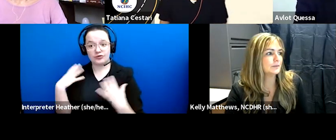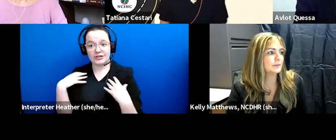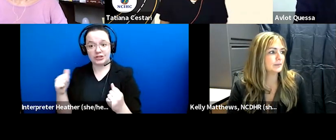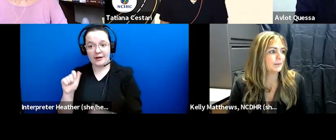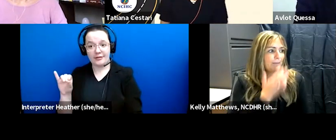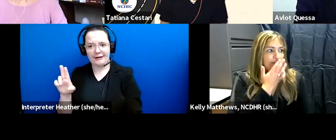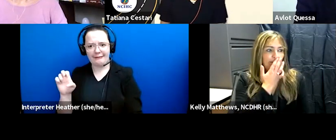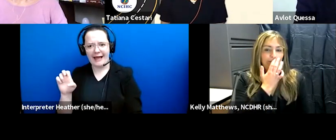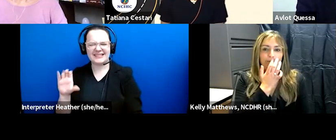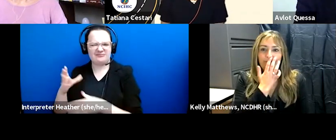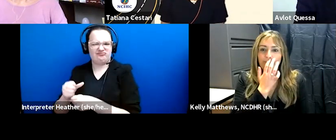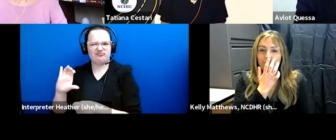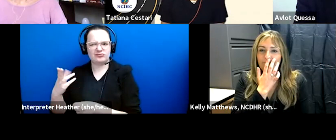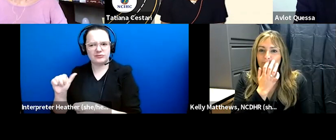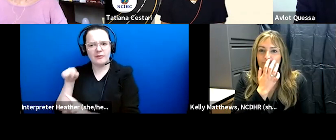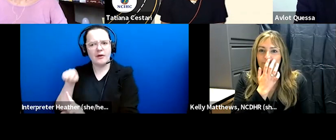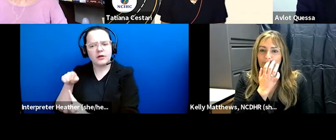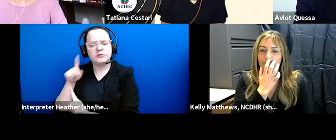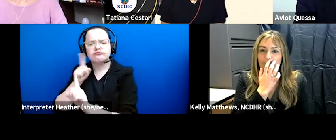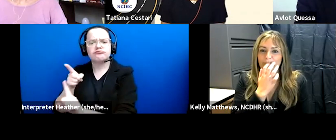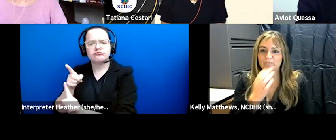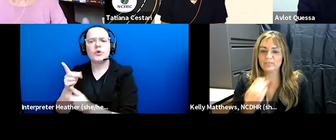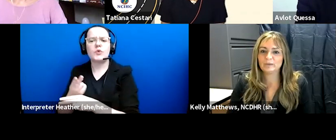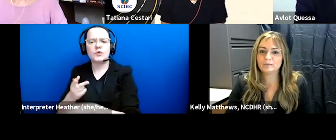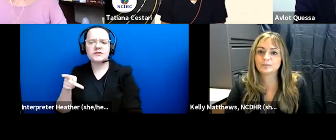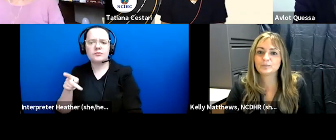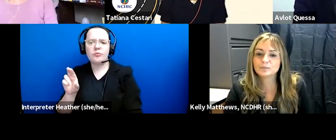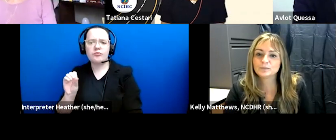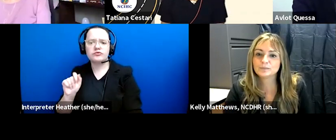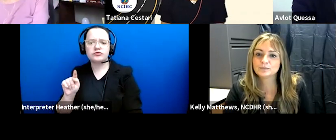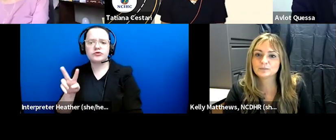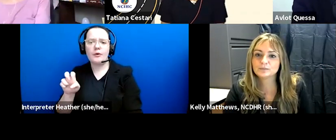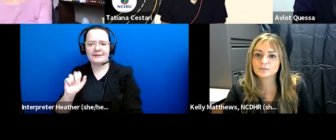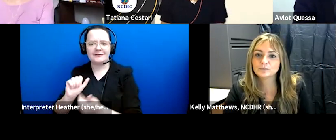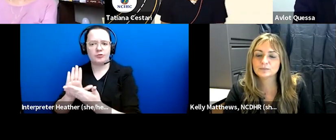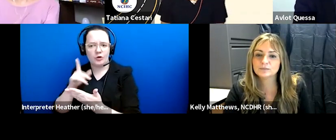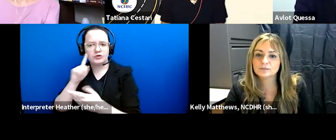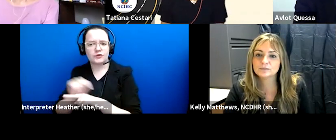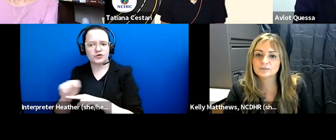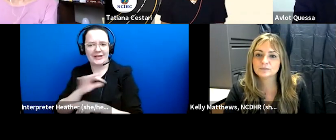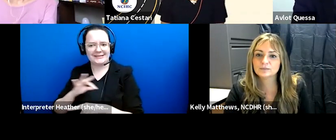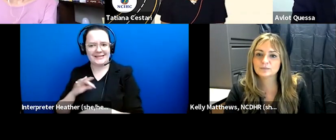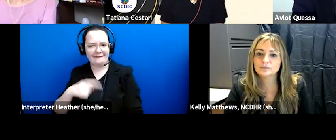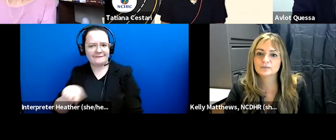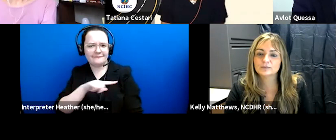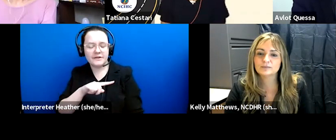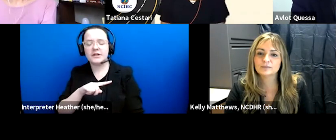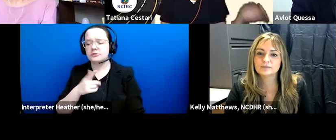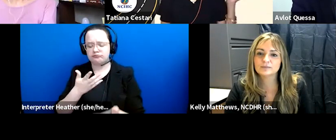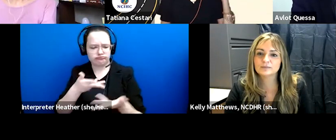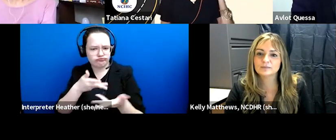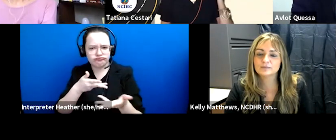approach when it comes to training providers and staff on how to work effectively with interpreters